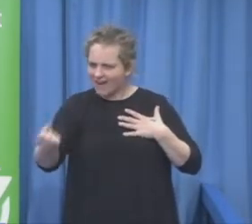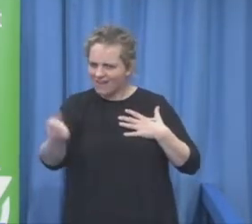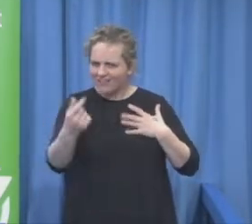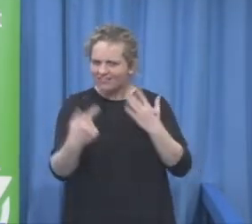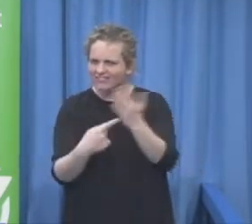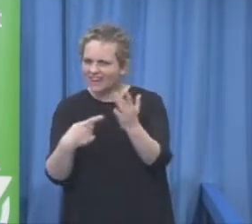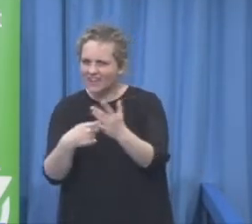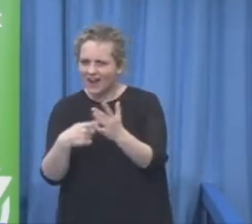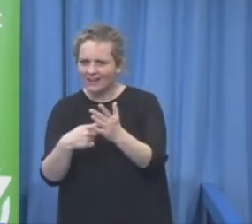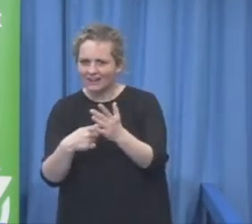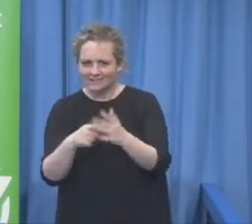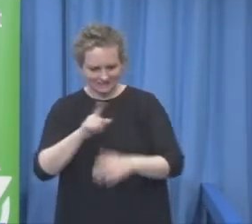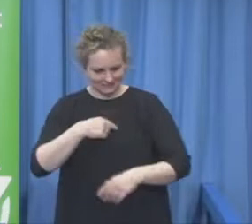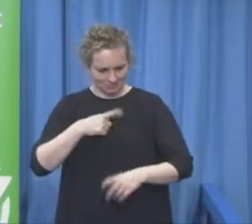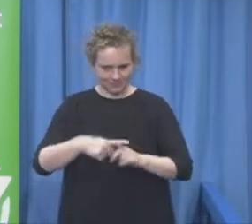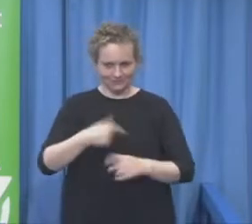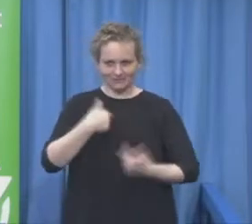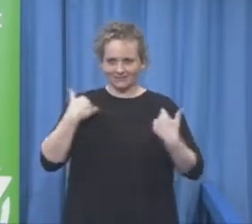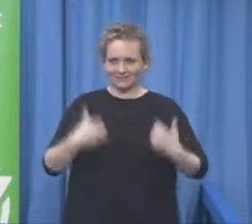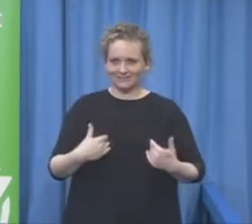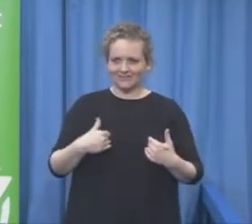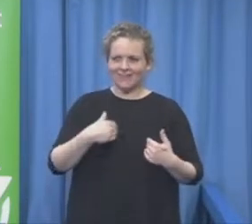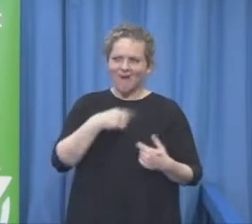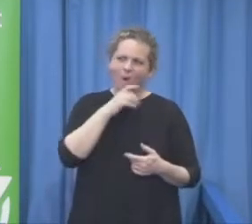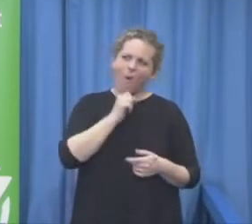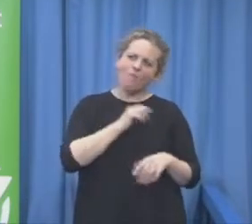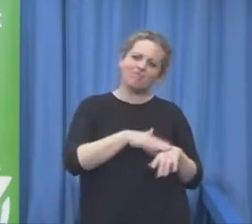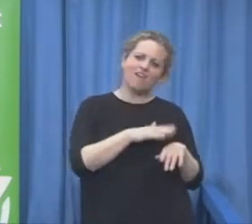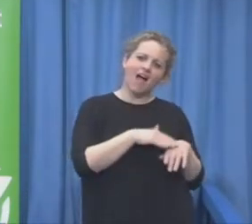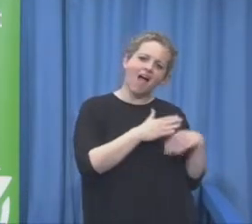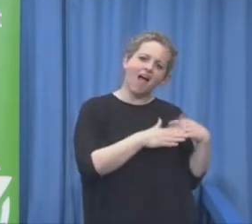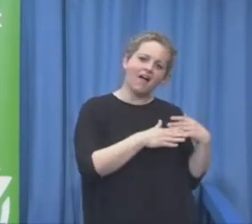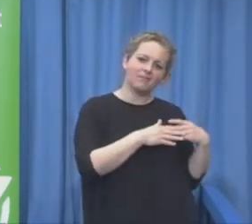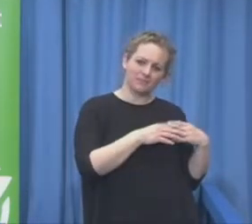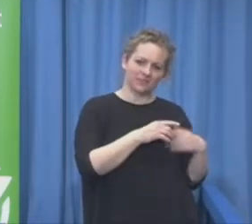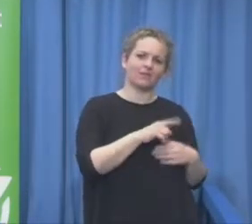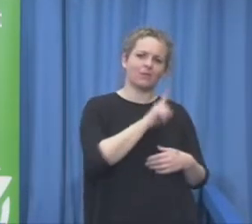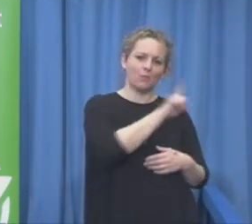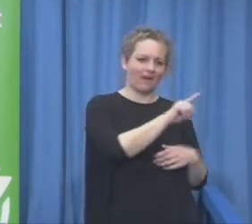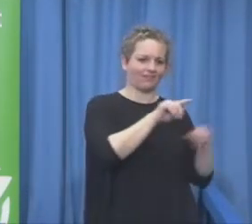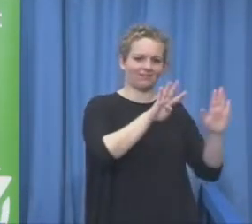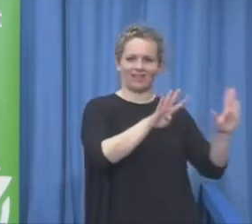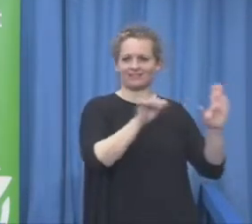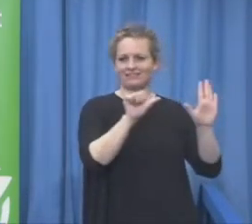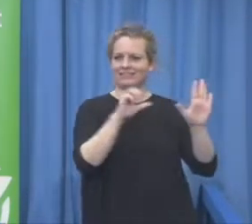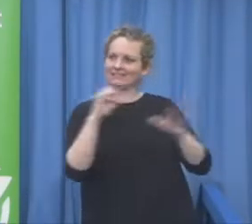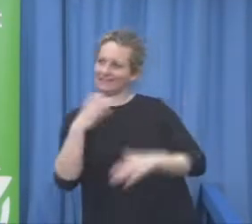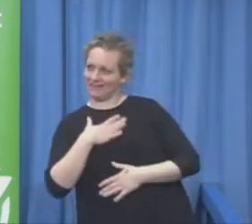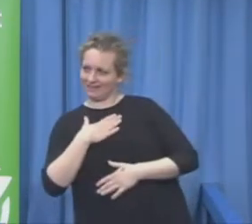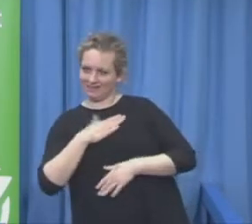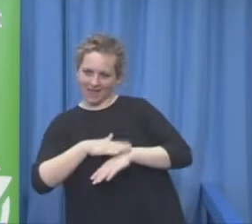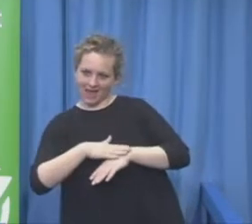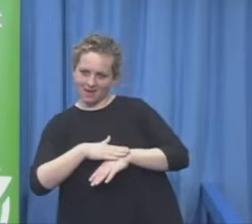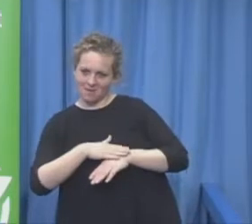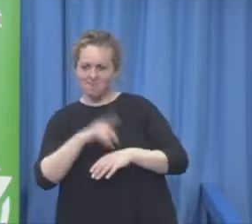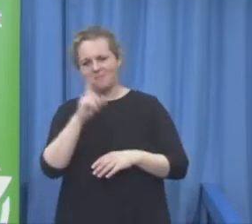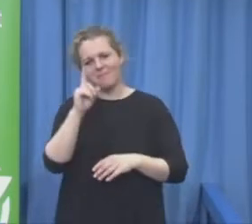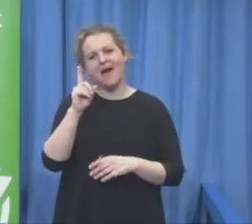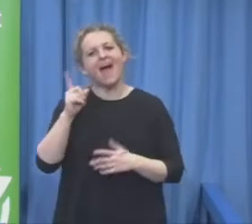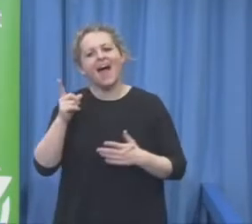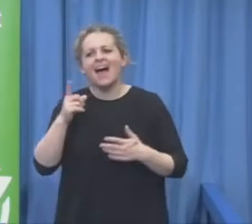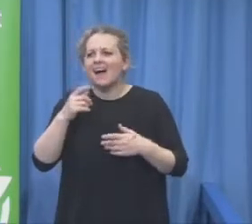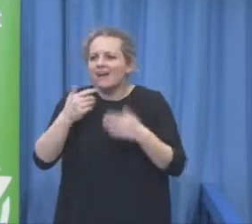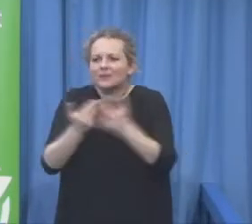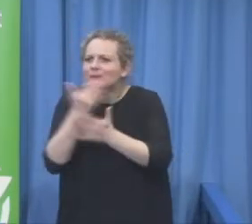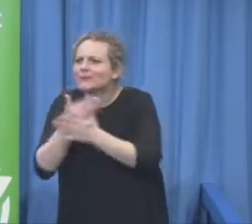on the left hand side of and offstage this is a feeling I have the boy with disabled